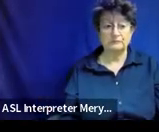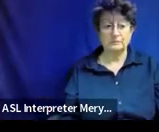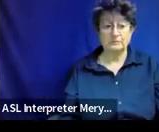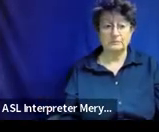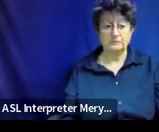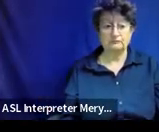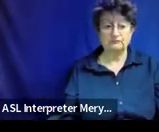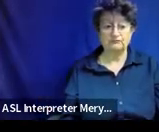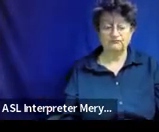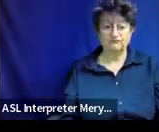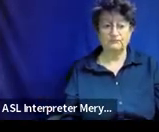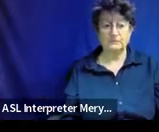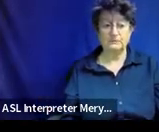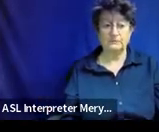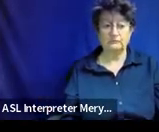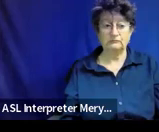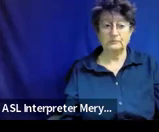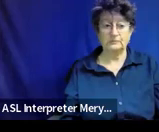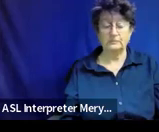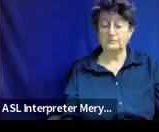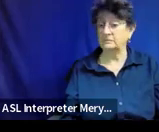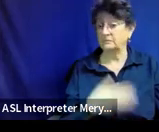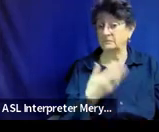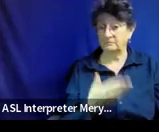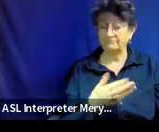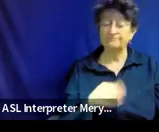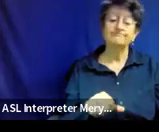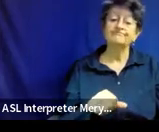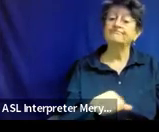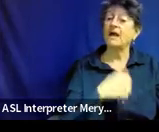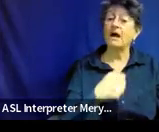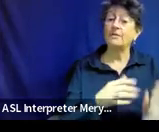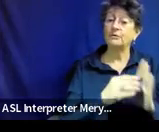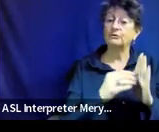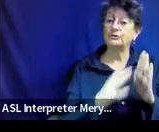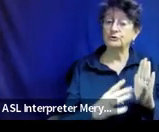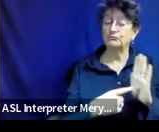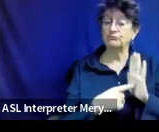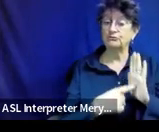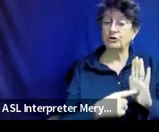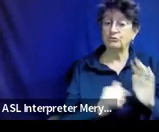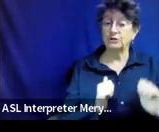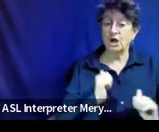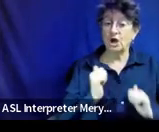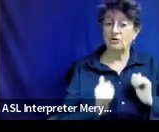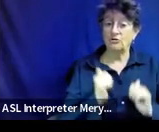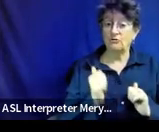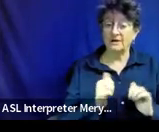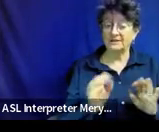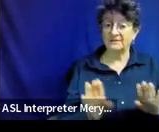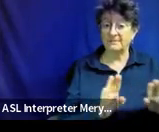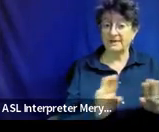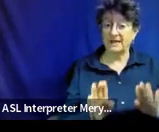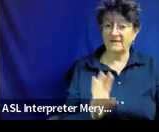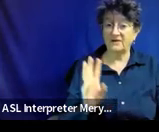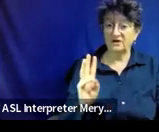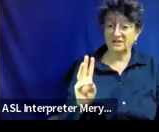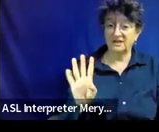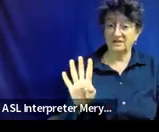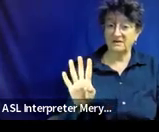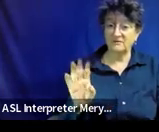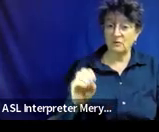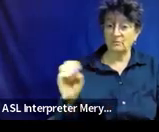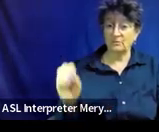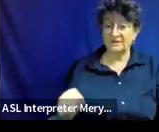All right. Jeffrey demonstrates aggressive behavior over 64% of his day, and we